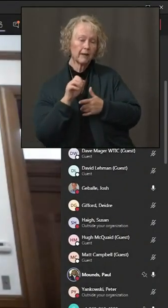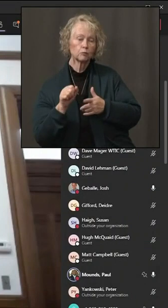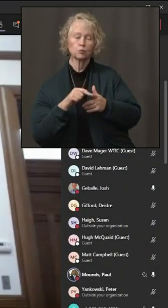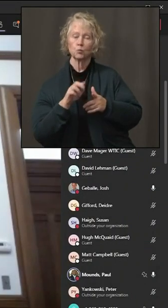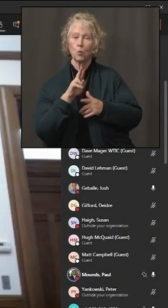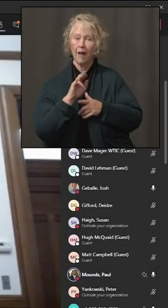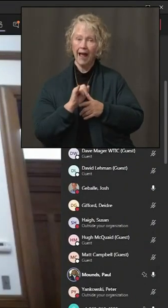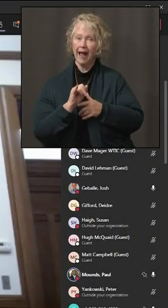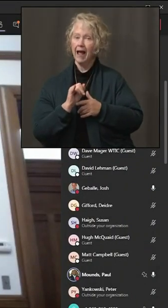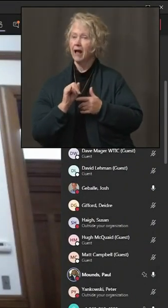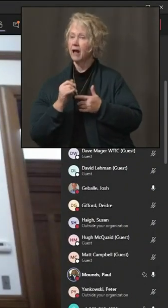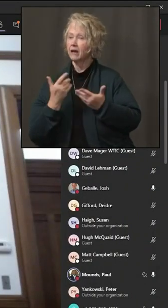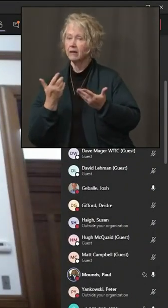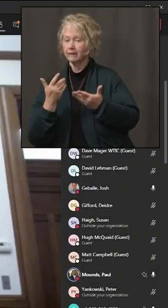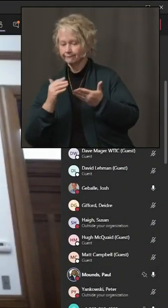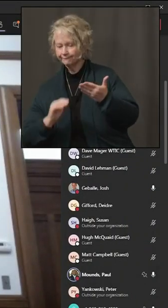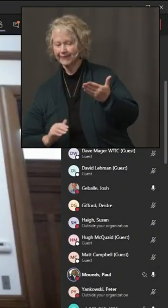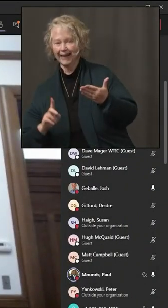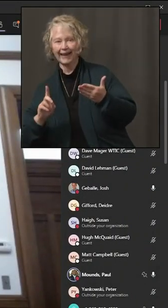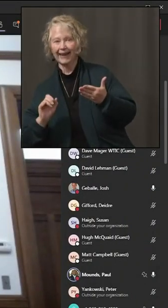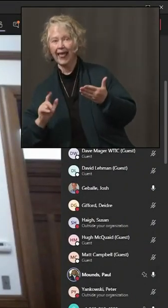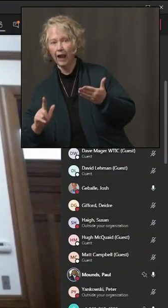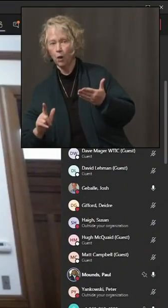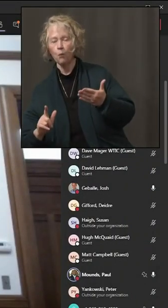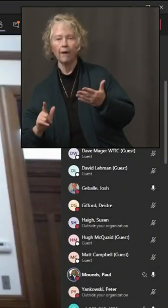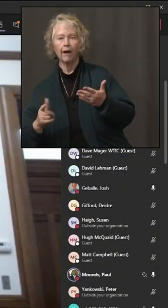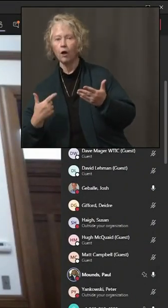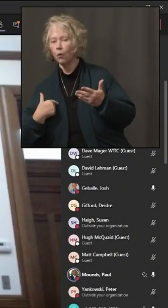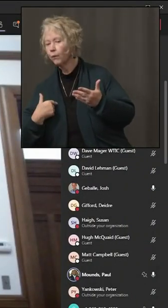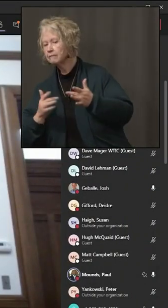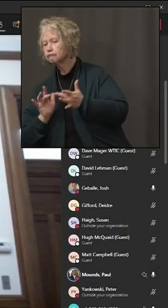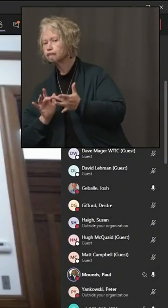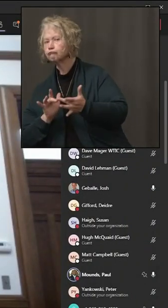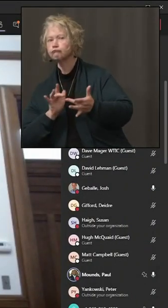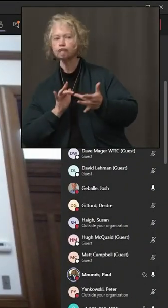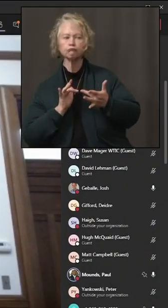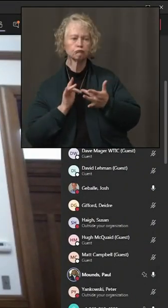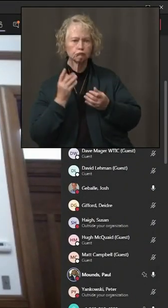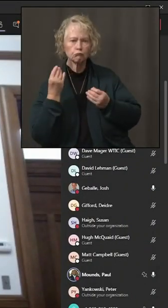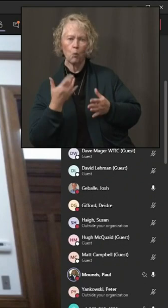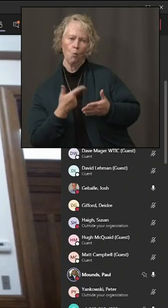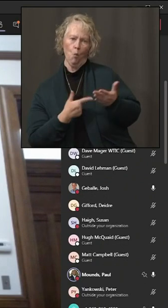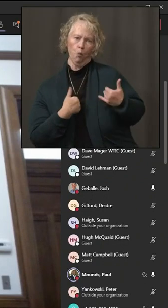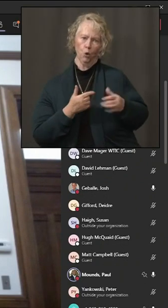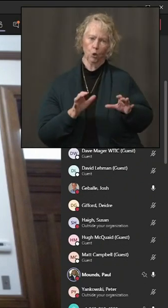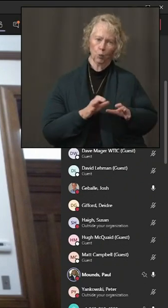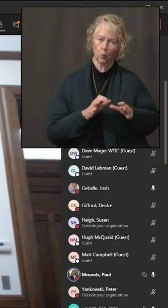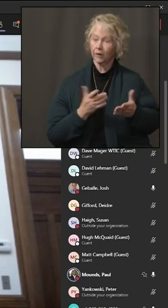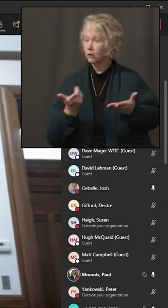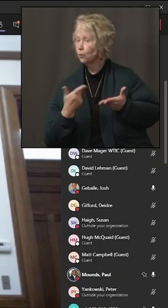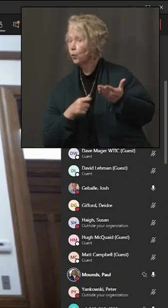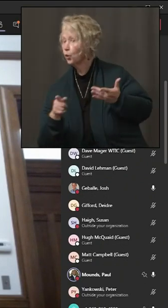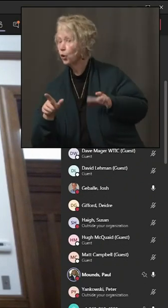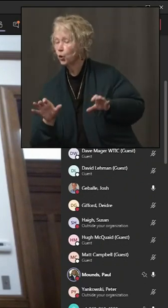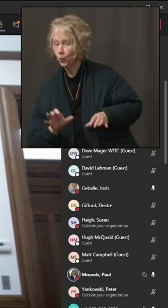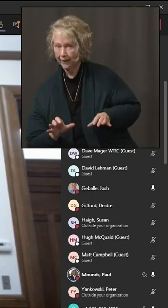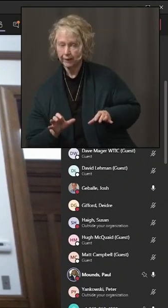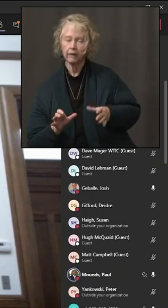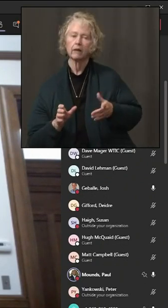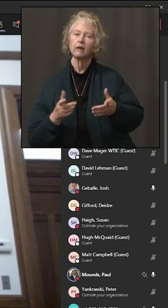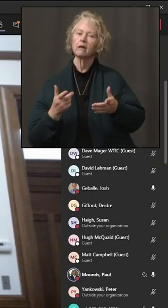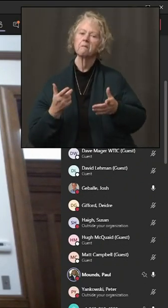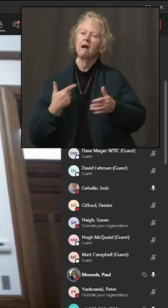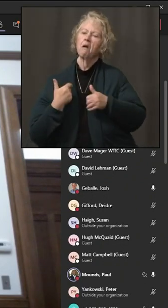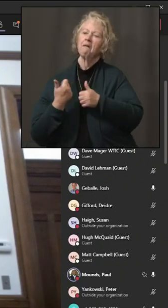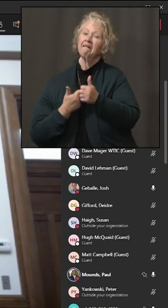Rhode Island, going all the way down to Delaware just for best practices, showing. But as the governor stated, yes, they are going based upon their